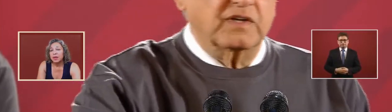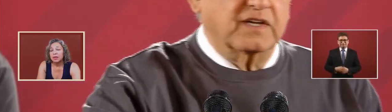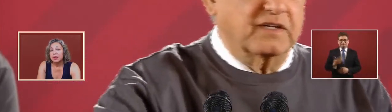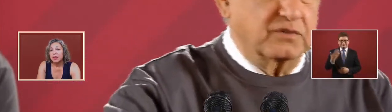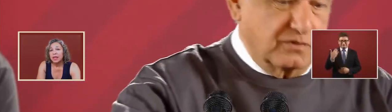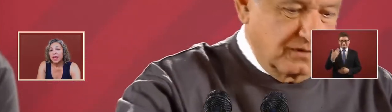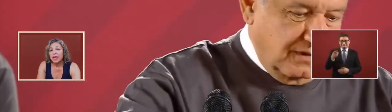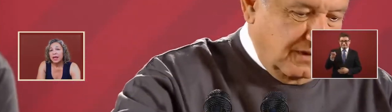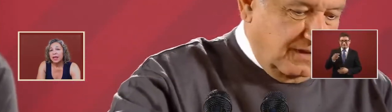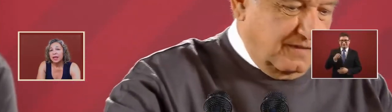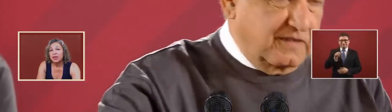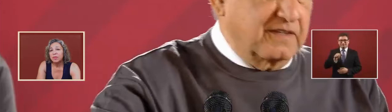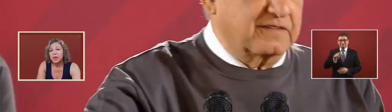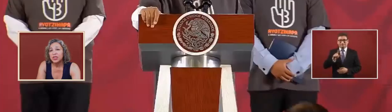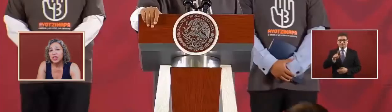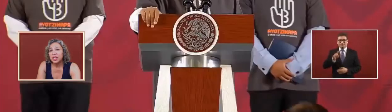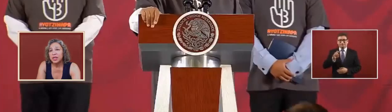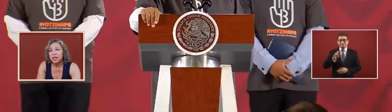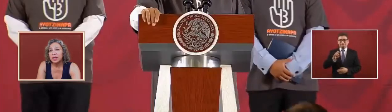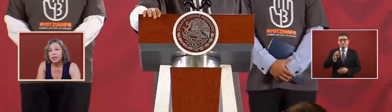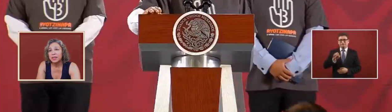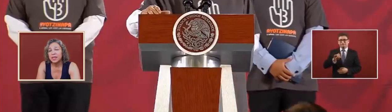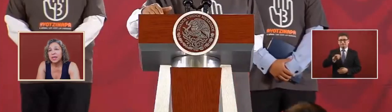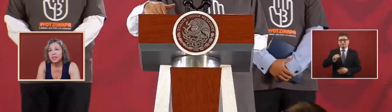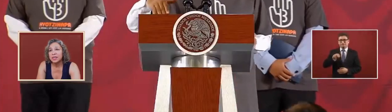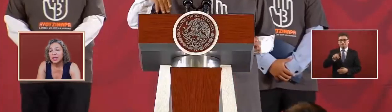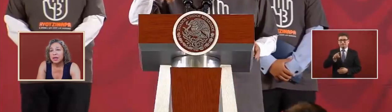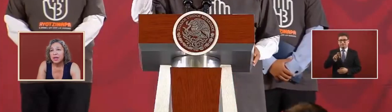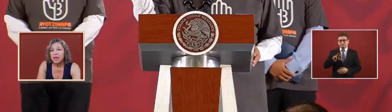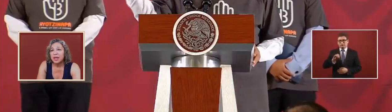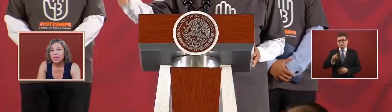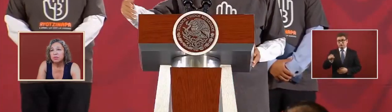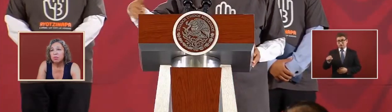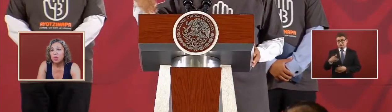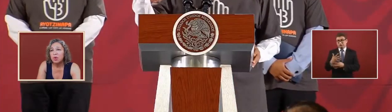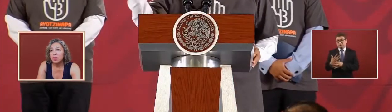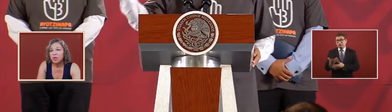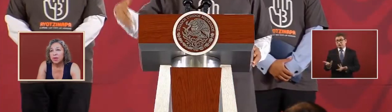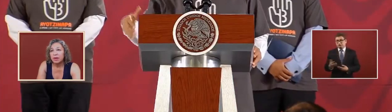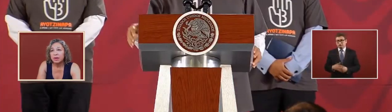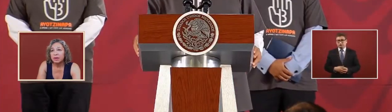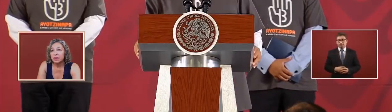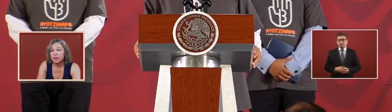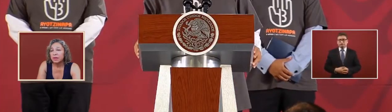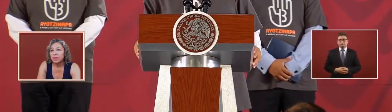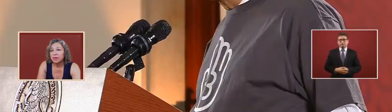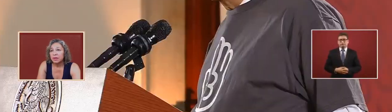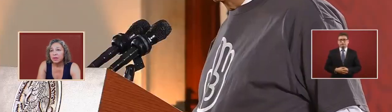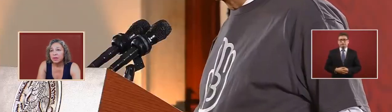like Alejandro mentioned Encinas it is more than